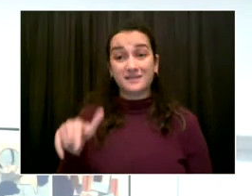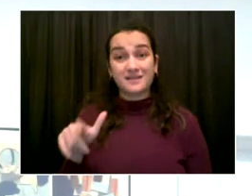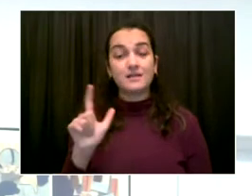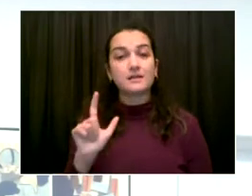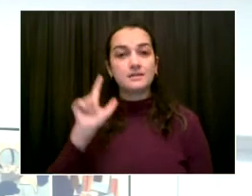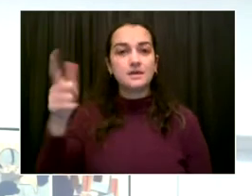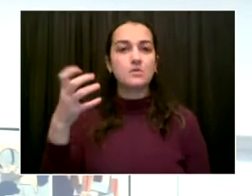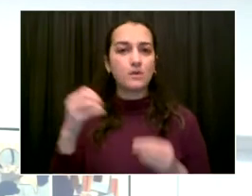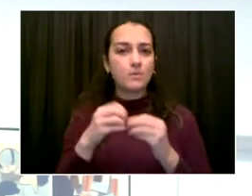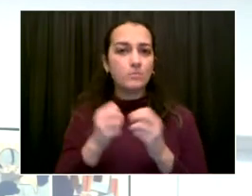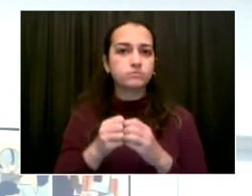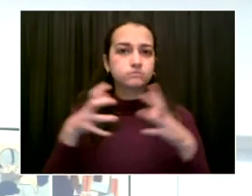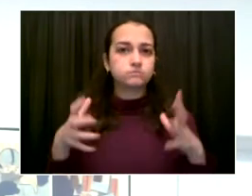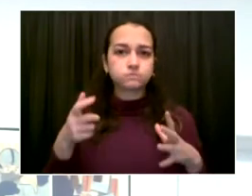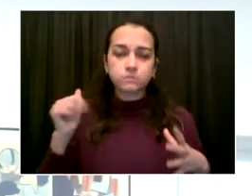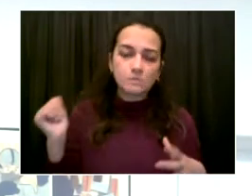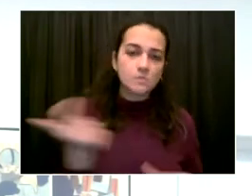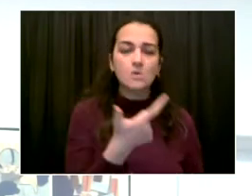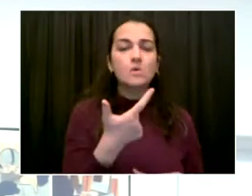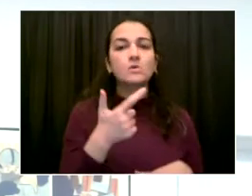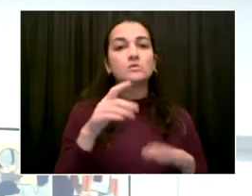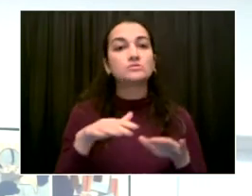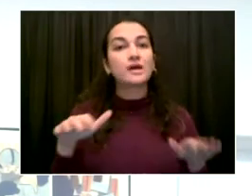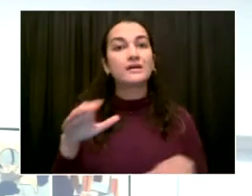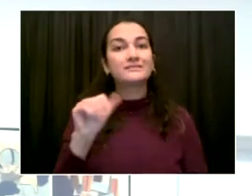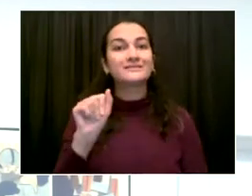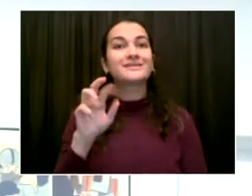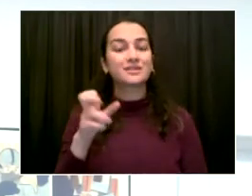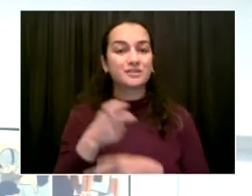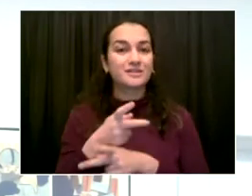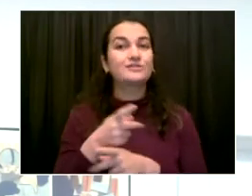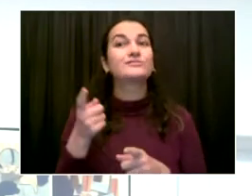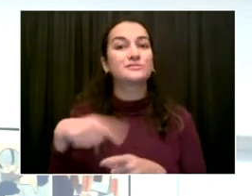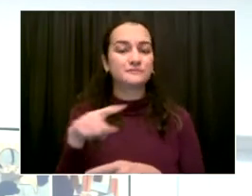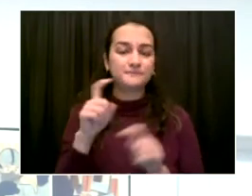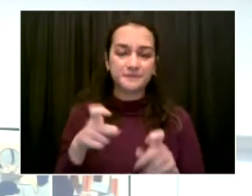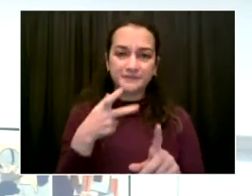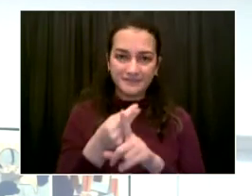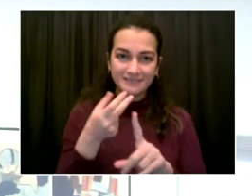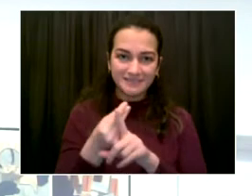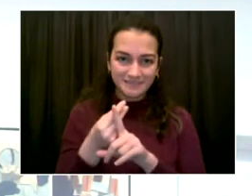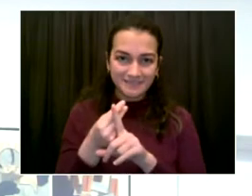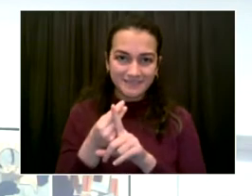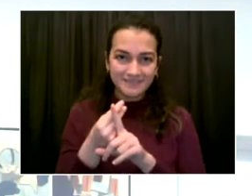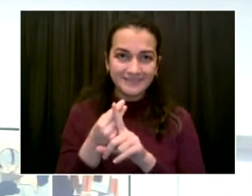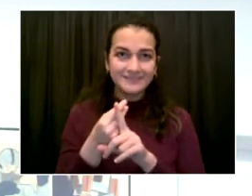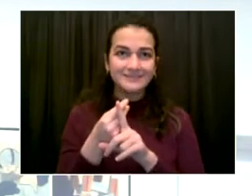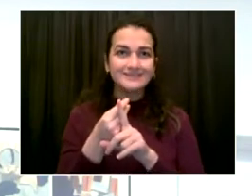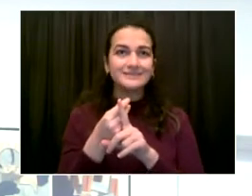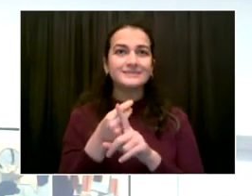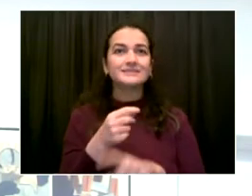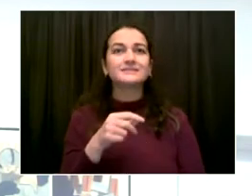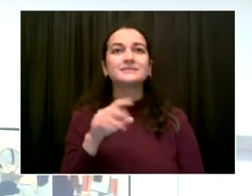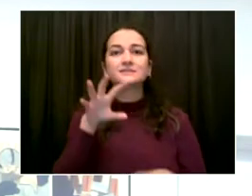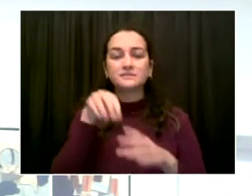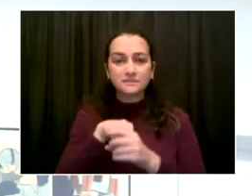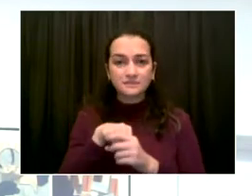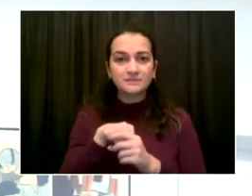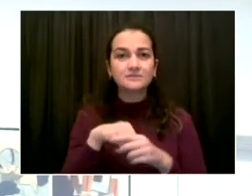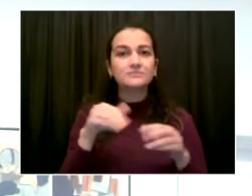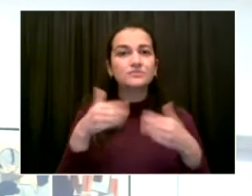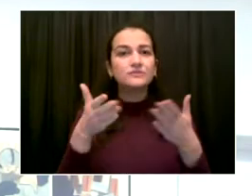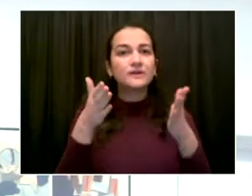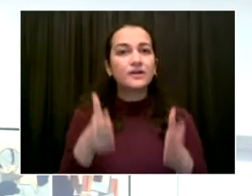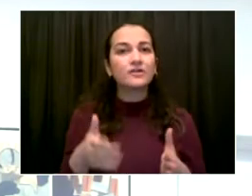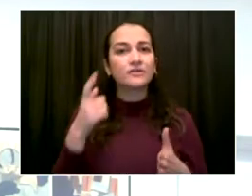broadly. And it also covers providers for a program known as early intervention. So that is